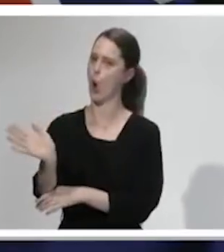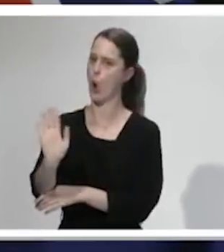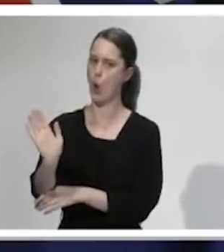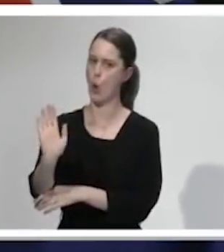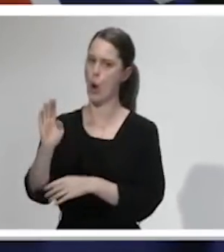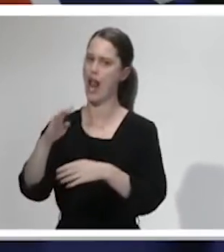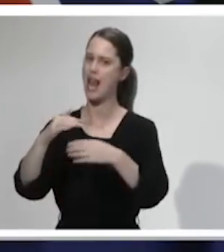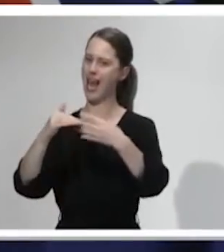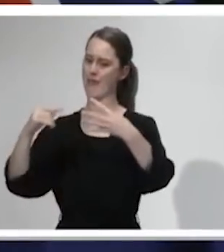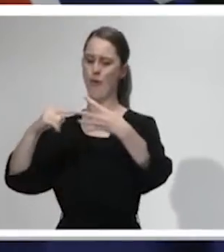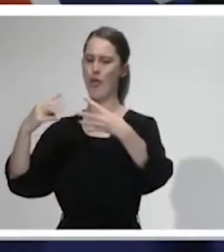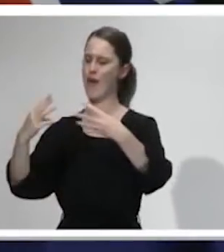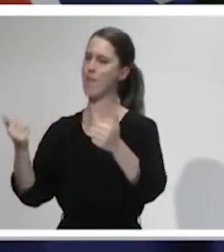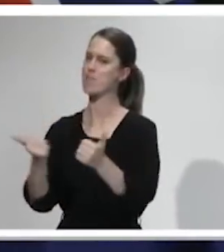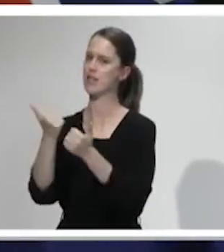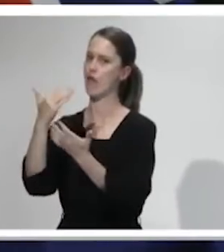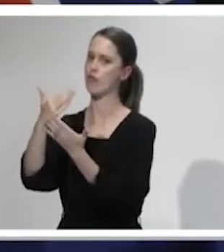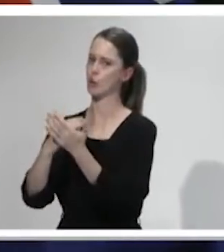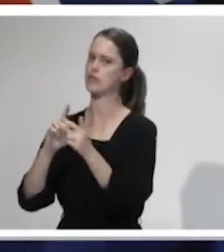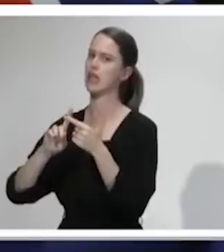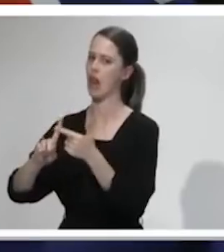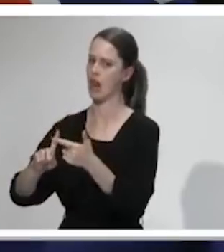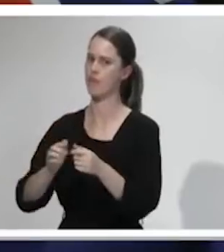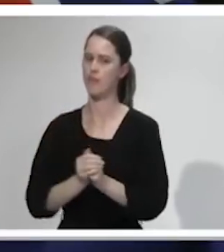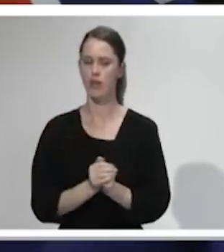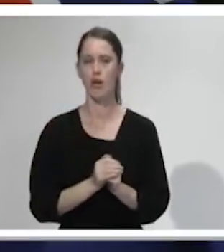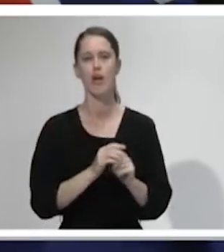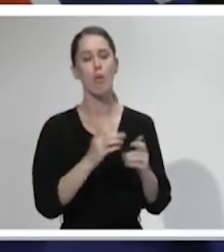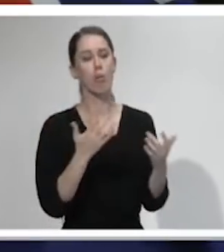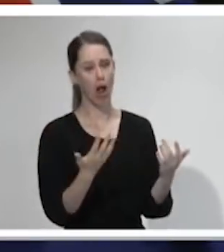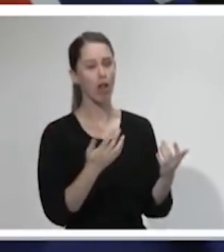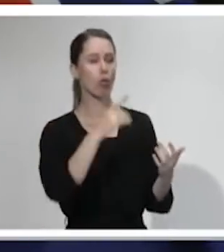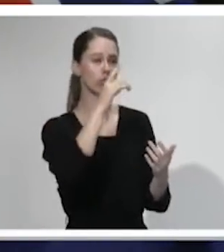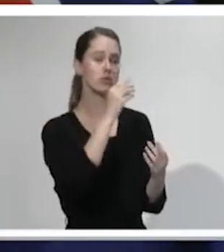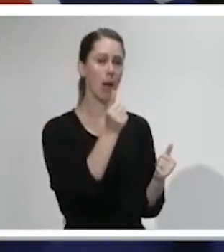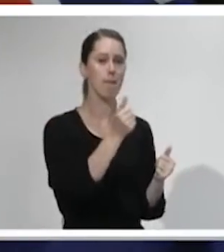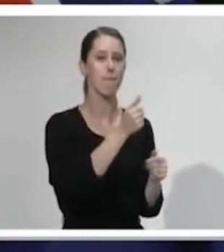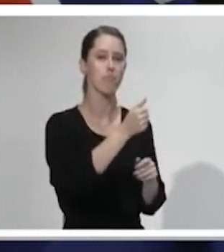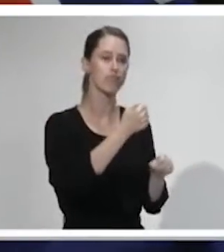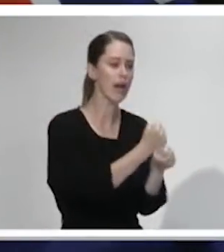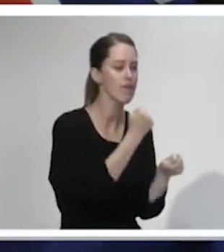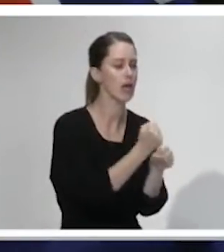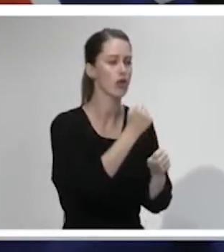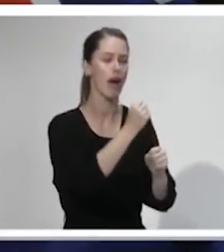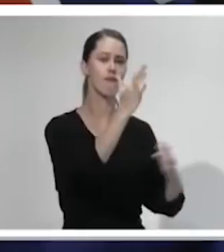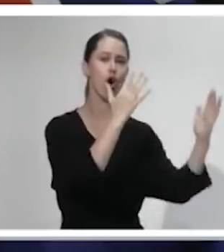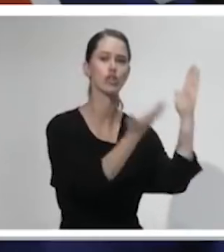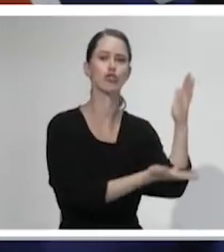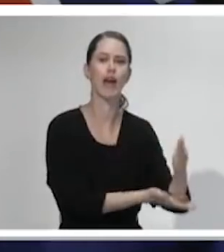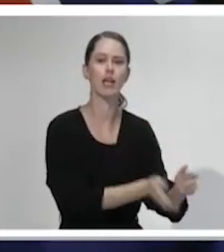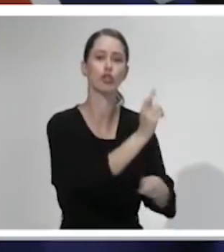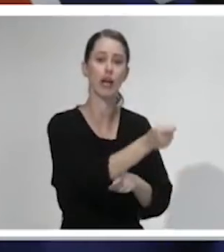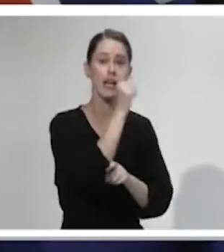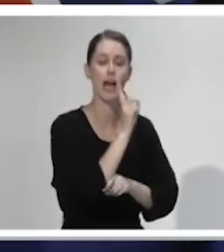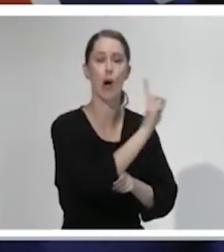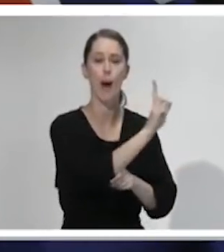three allows more economic activity like construction, manufacturing and forestry. But it does not allow